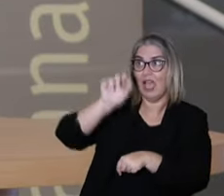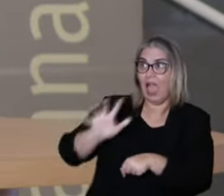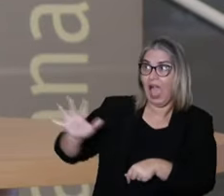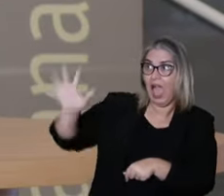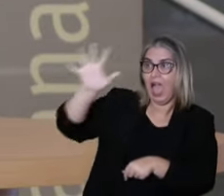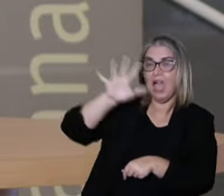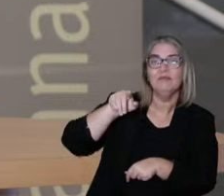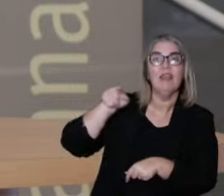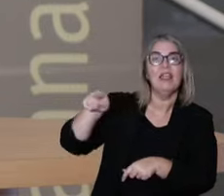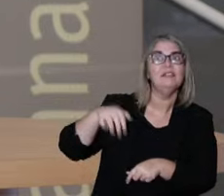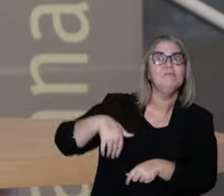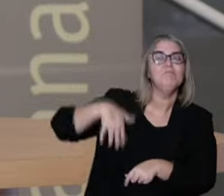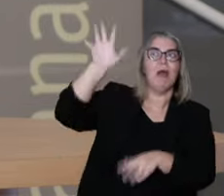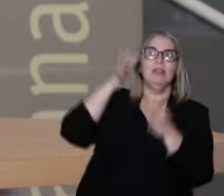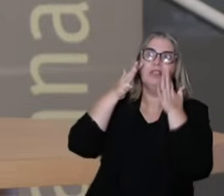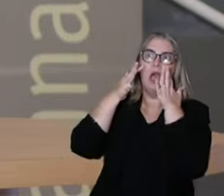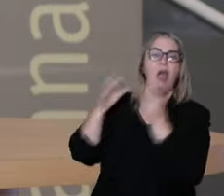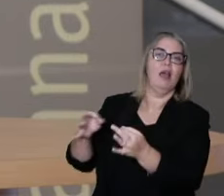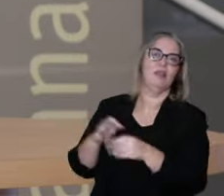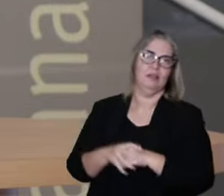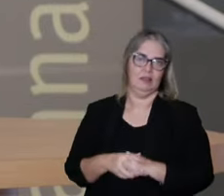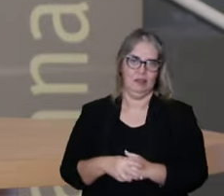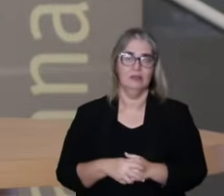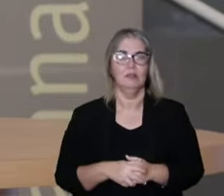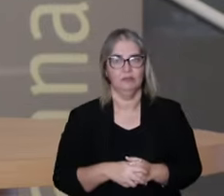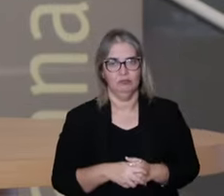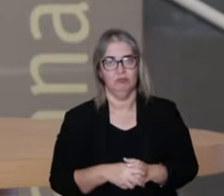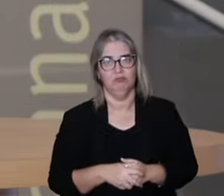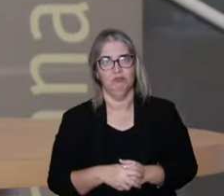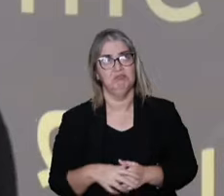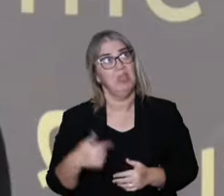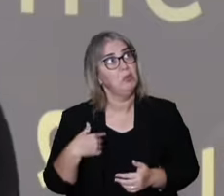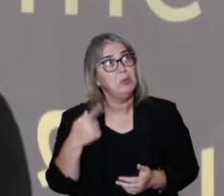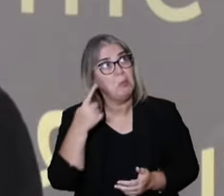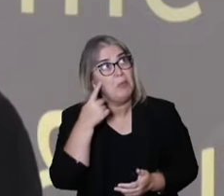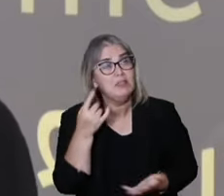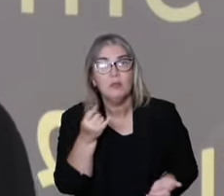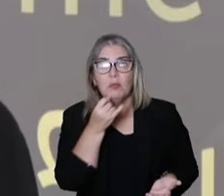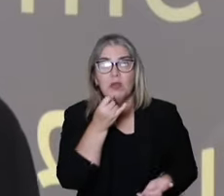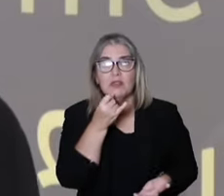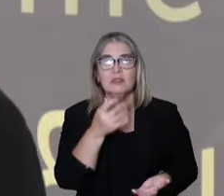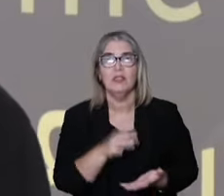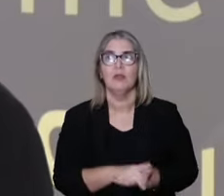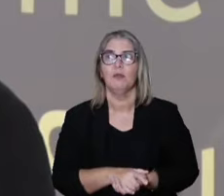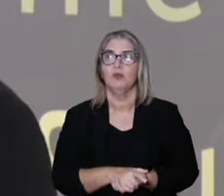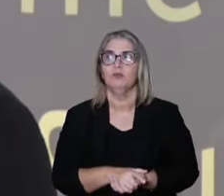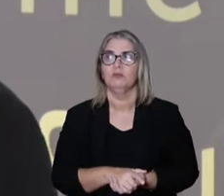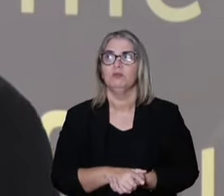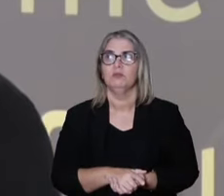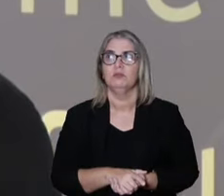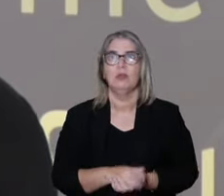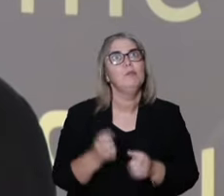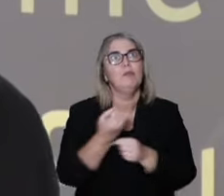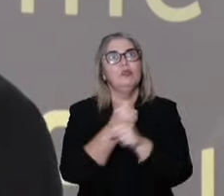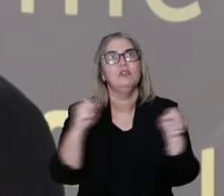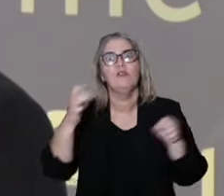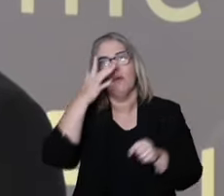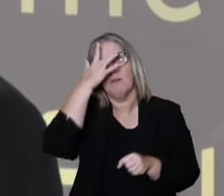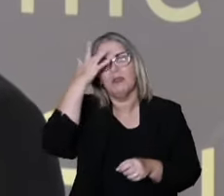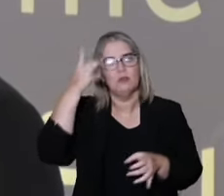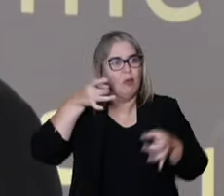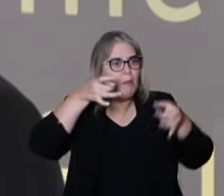countries in general have been doing that. We imagine, for example, I can't imagine someone to